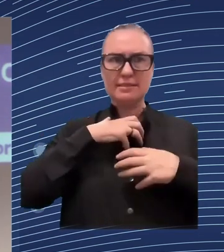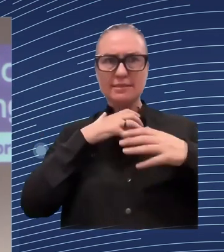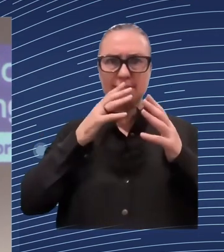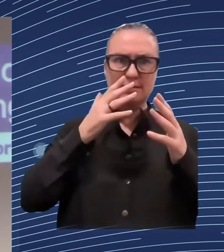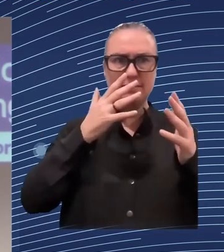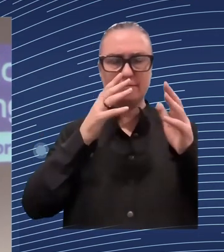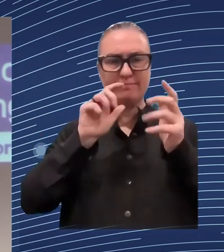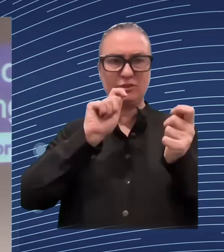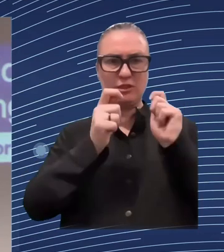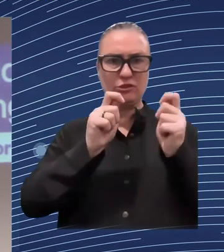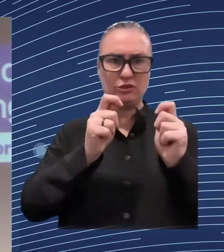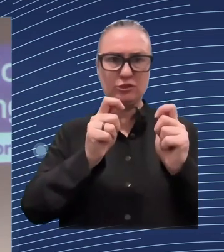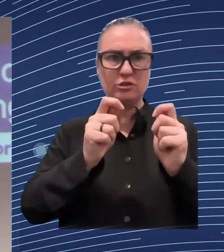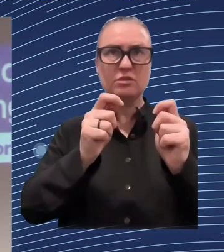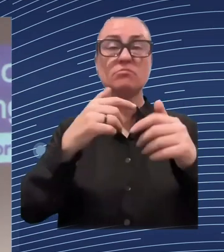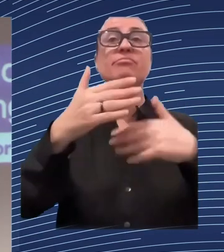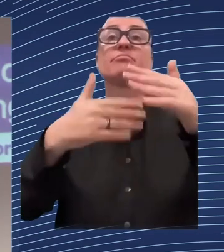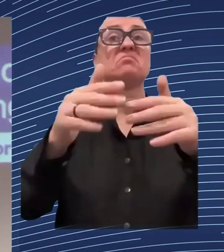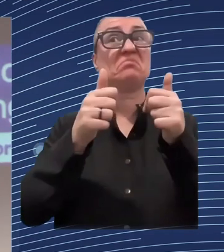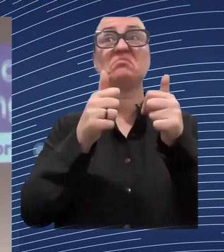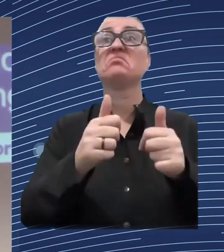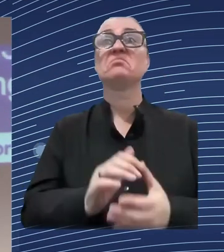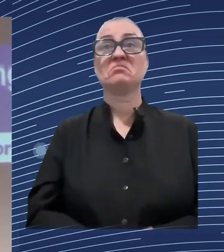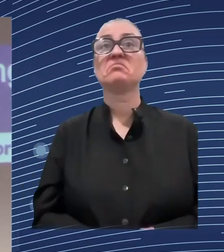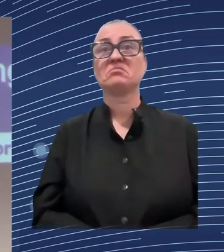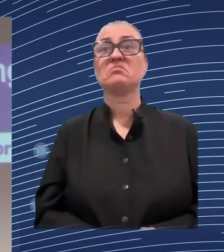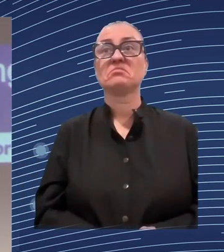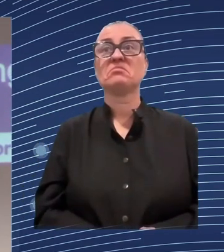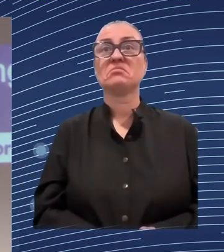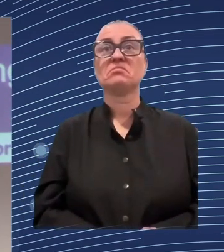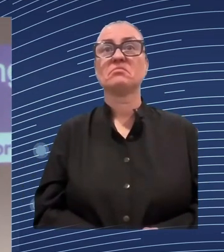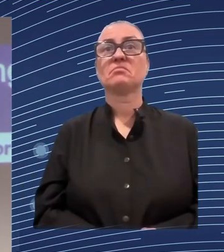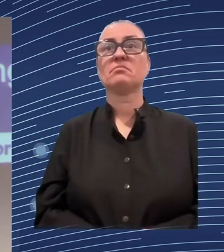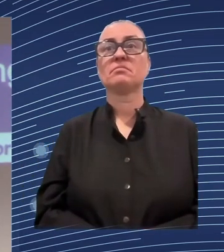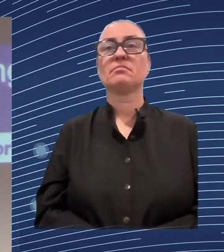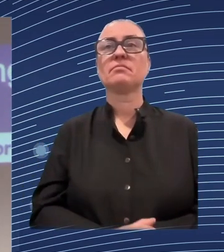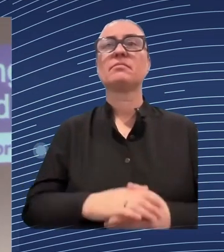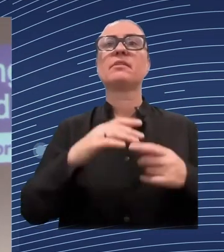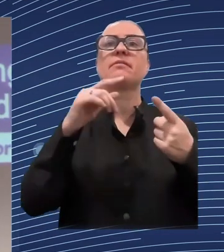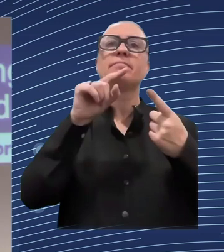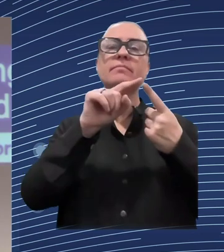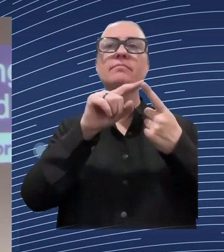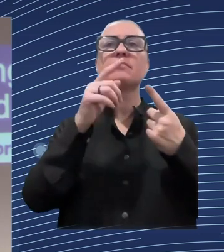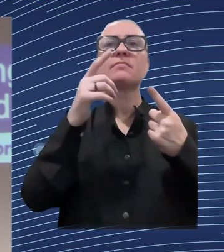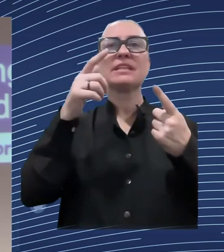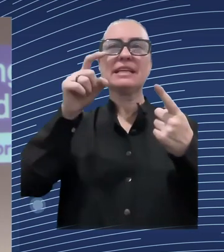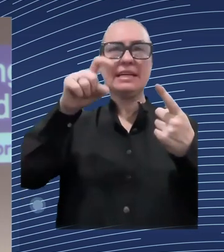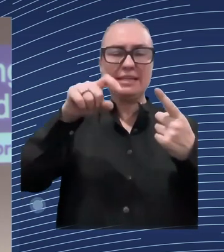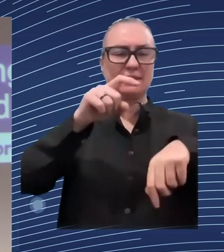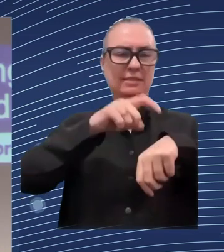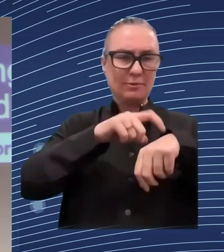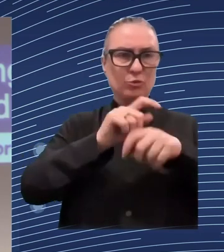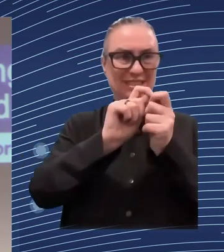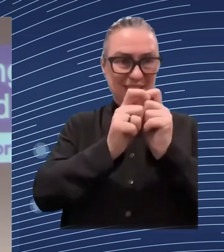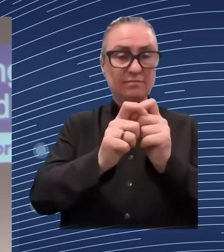specific impact of the digital transformation on the results that we see. My take